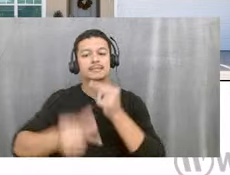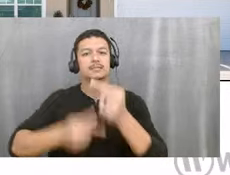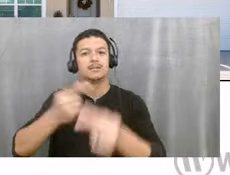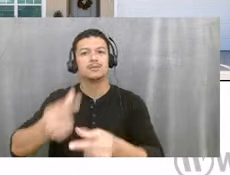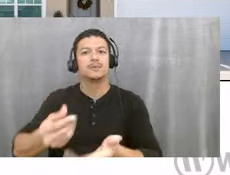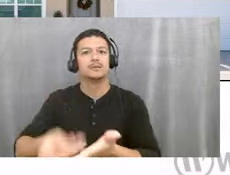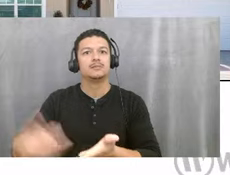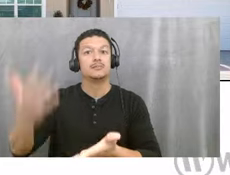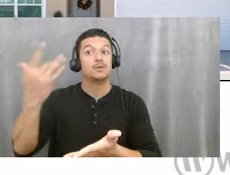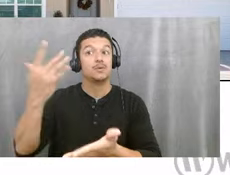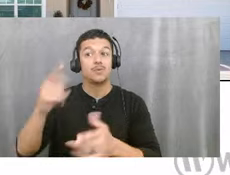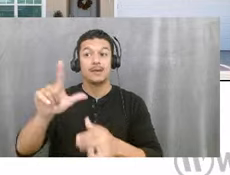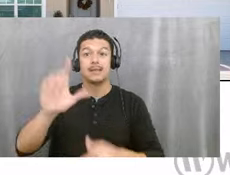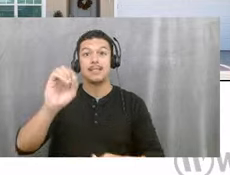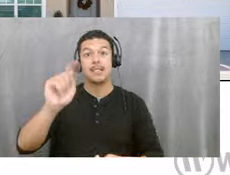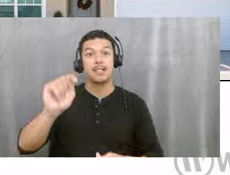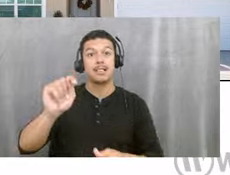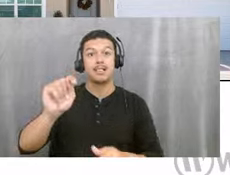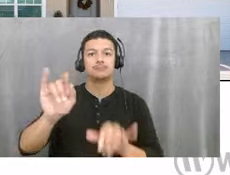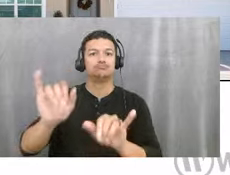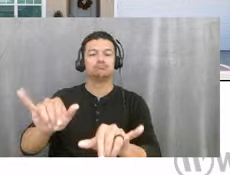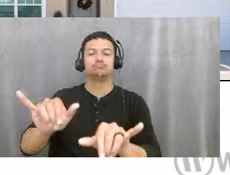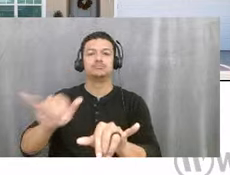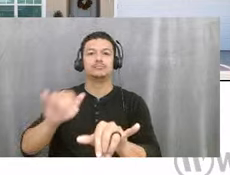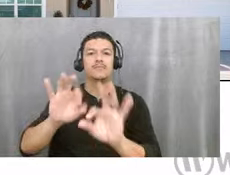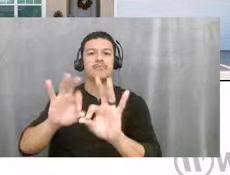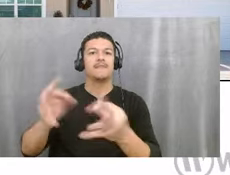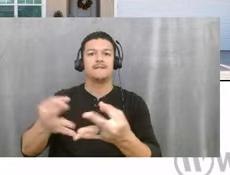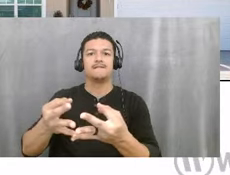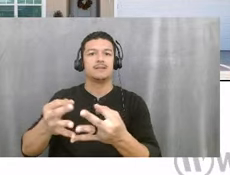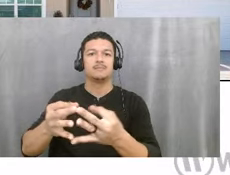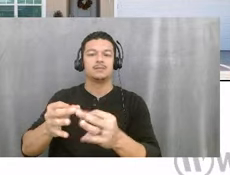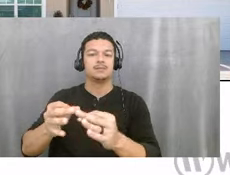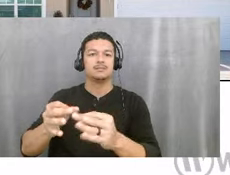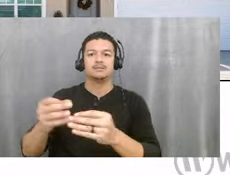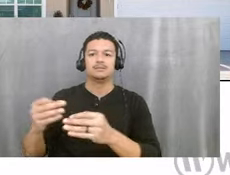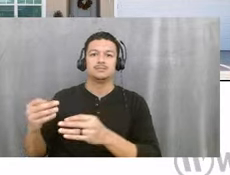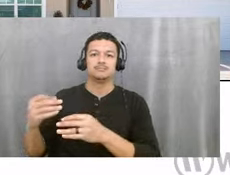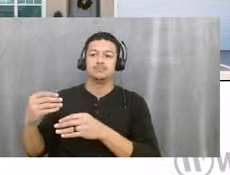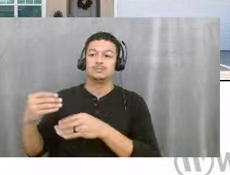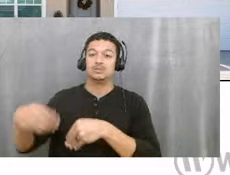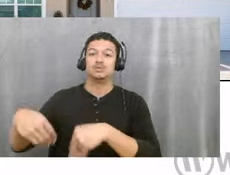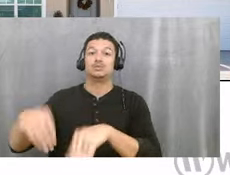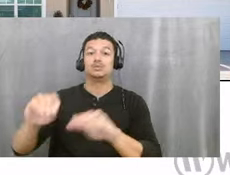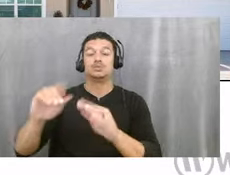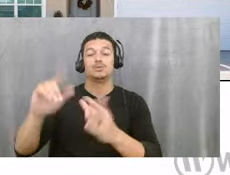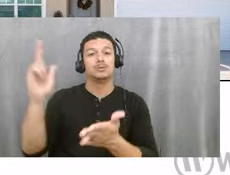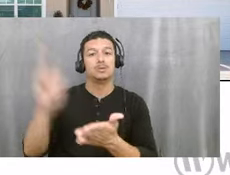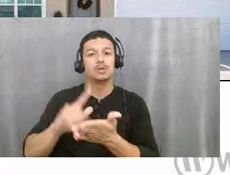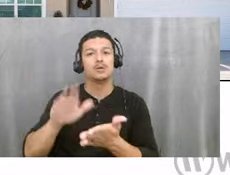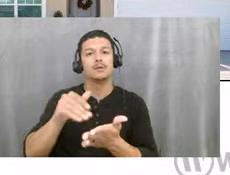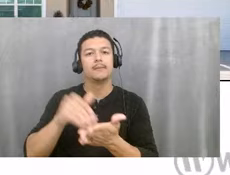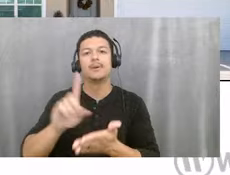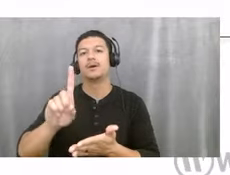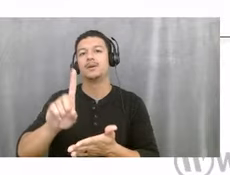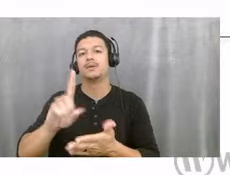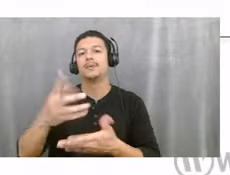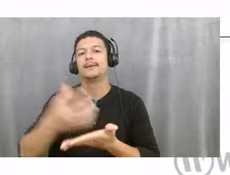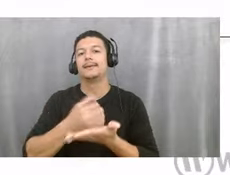families. They were sold into the low and moderate one-income categories, and all three of them have been sold.